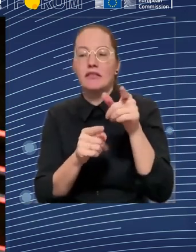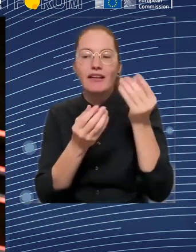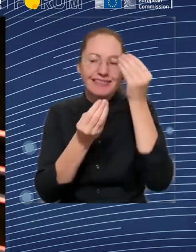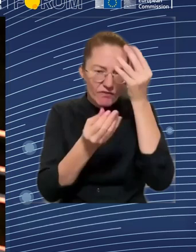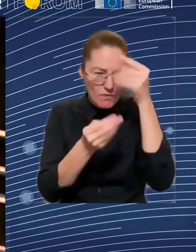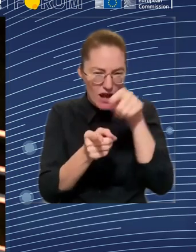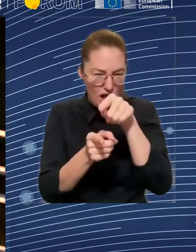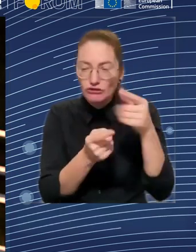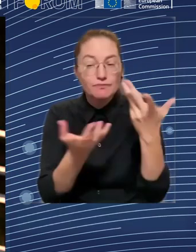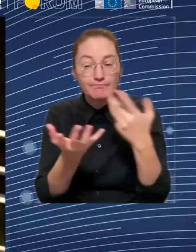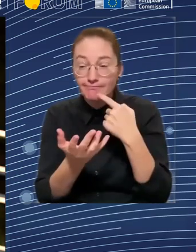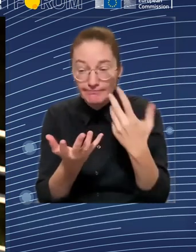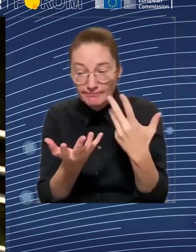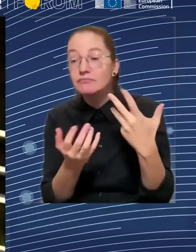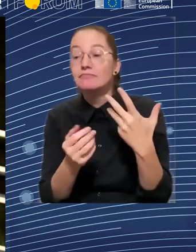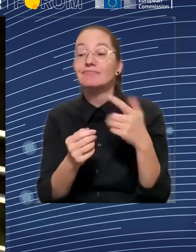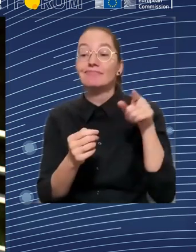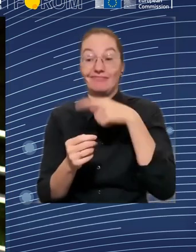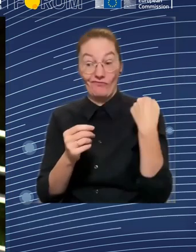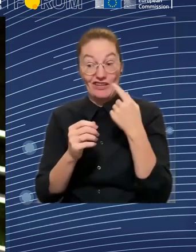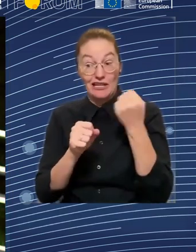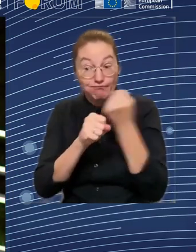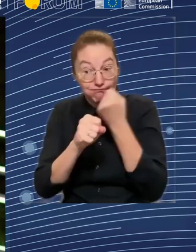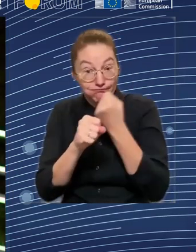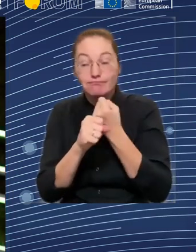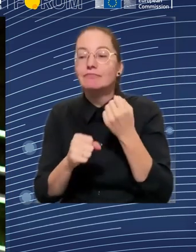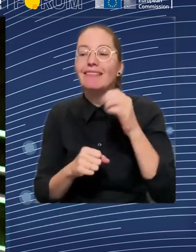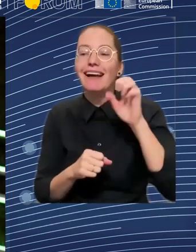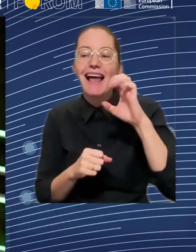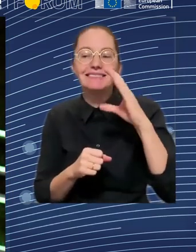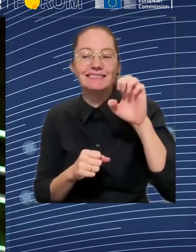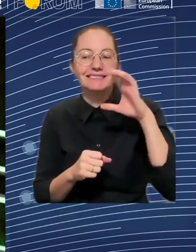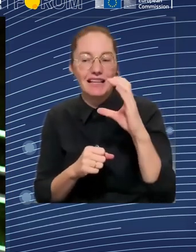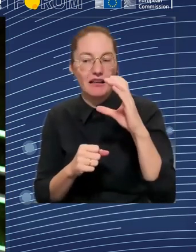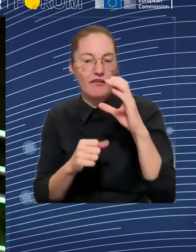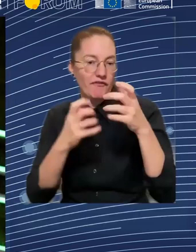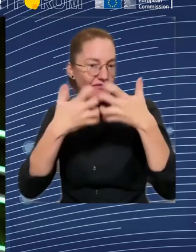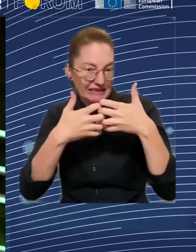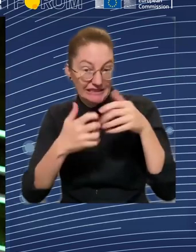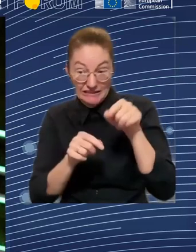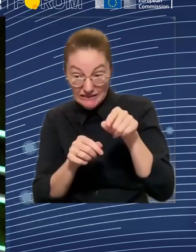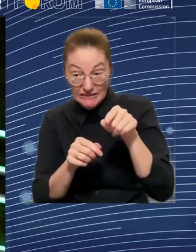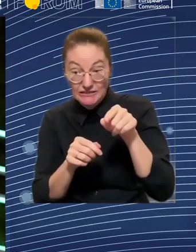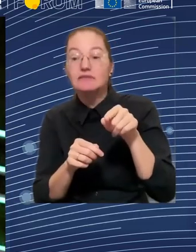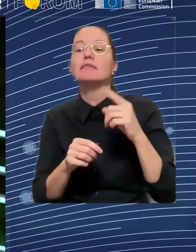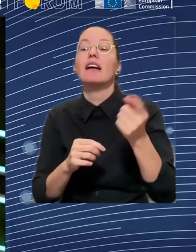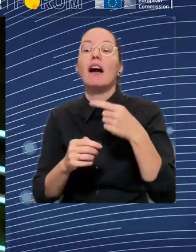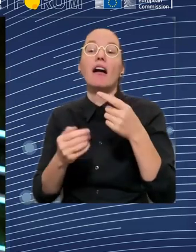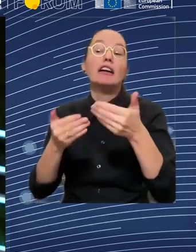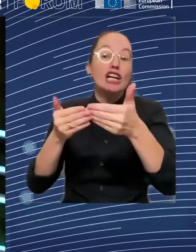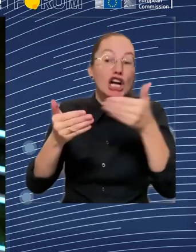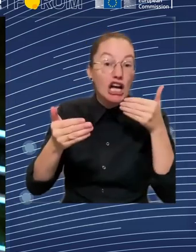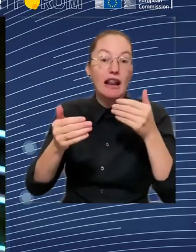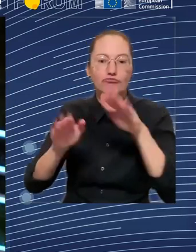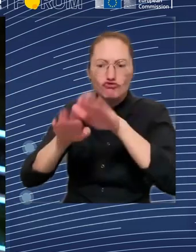provide investment, when we have to spend towards welfare, but also how can we prevent certain kind of